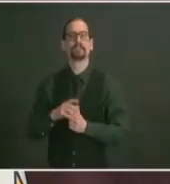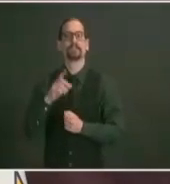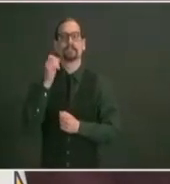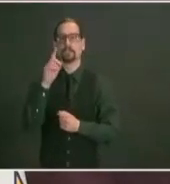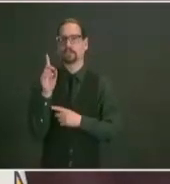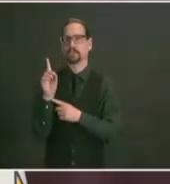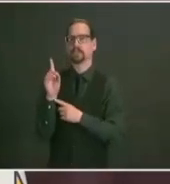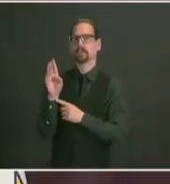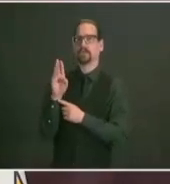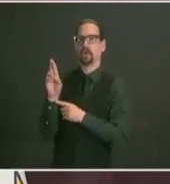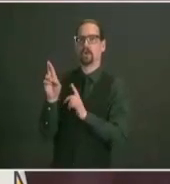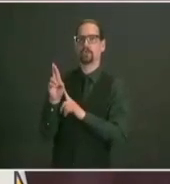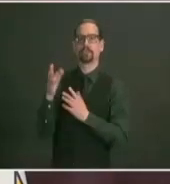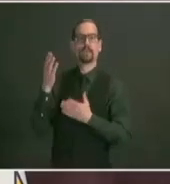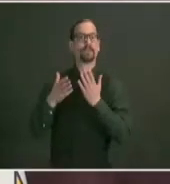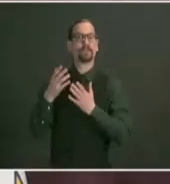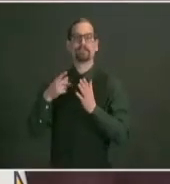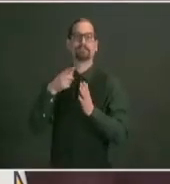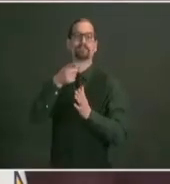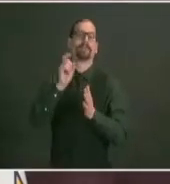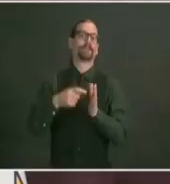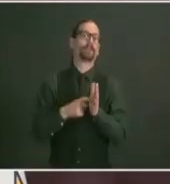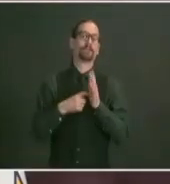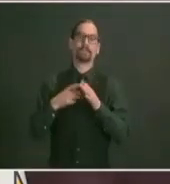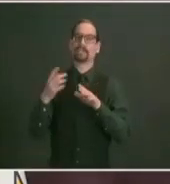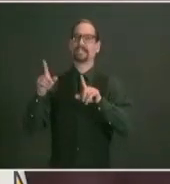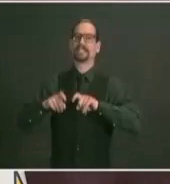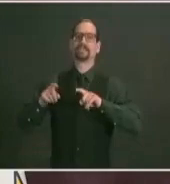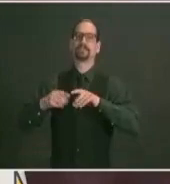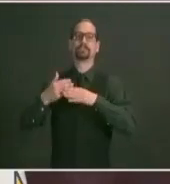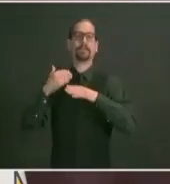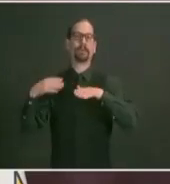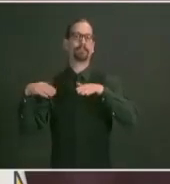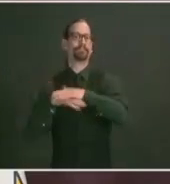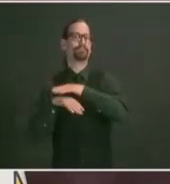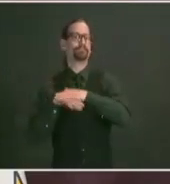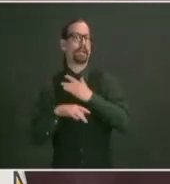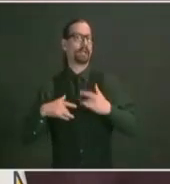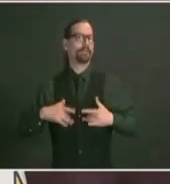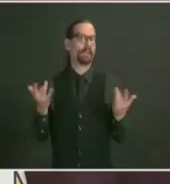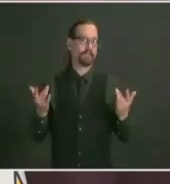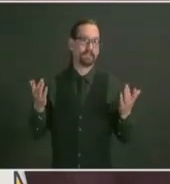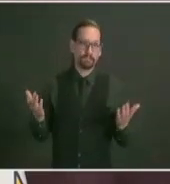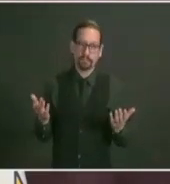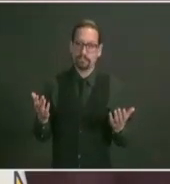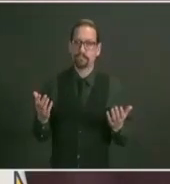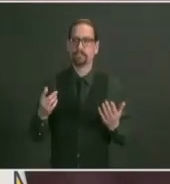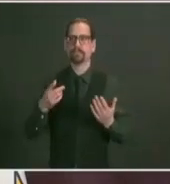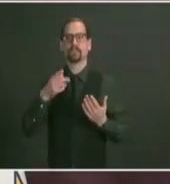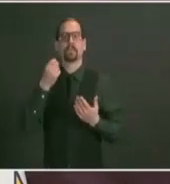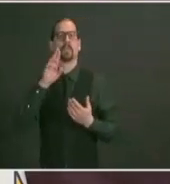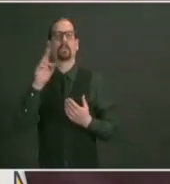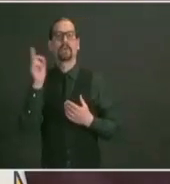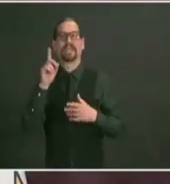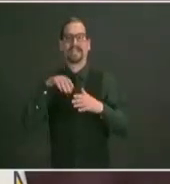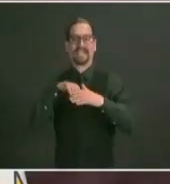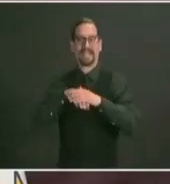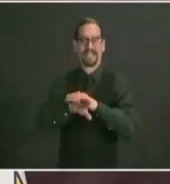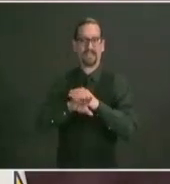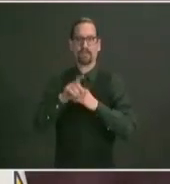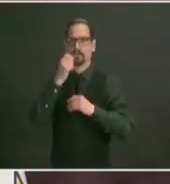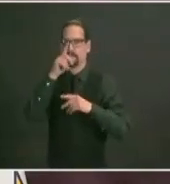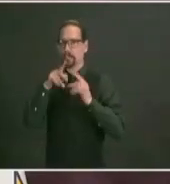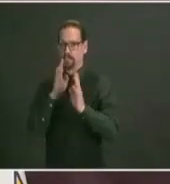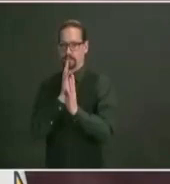require specific portions of the plan regarding pinch points like entrances and exits markings on the